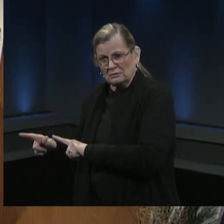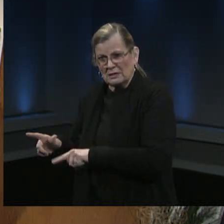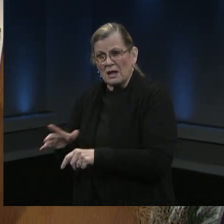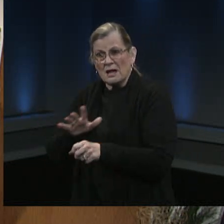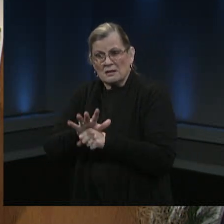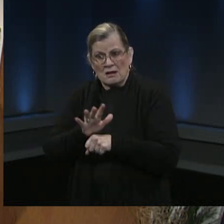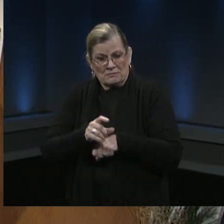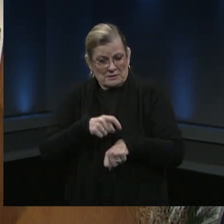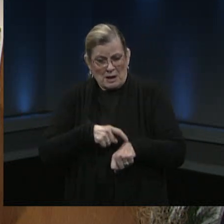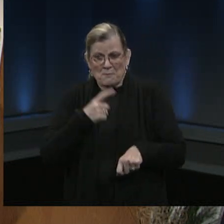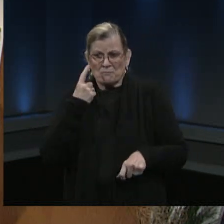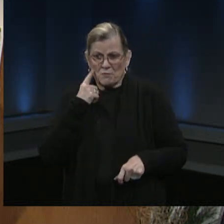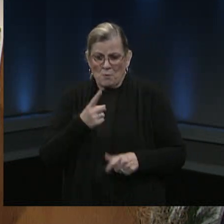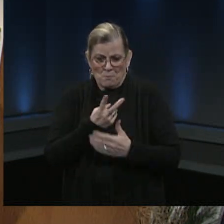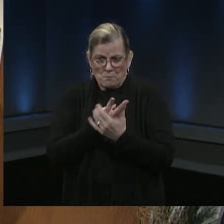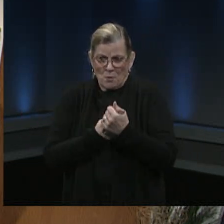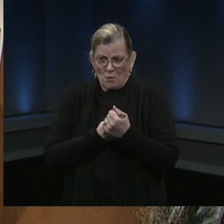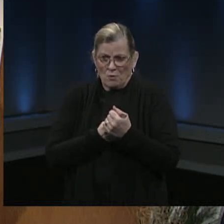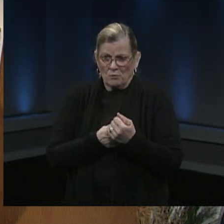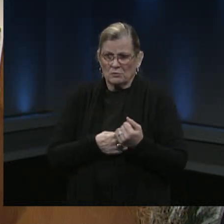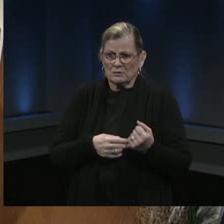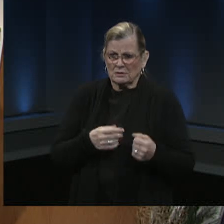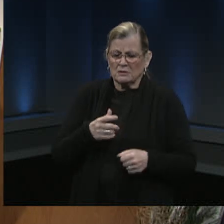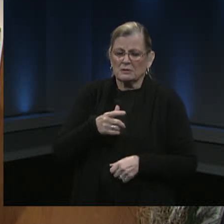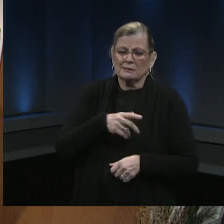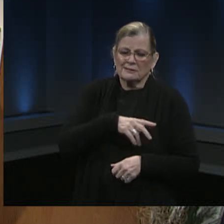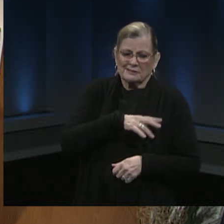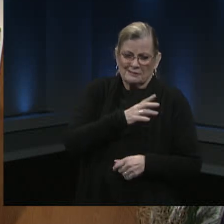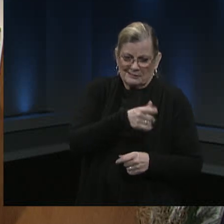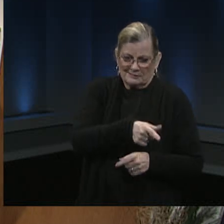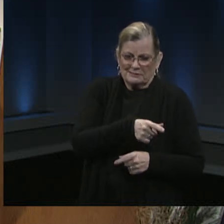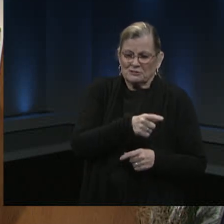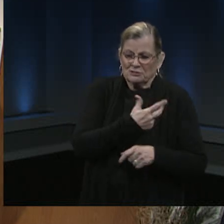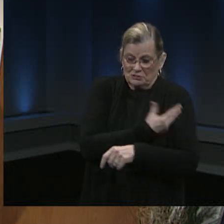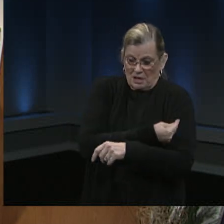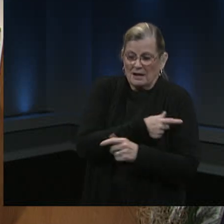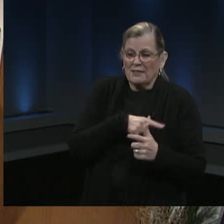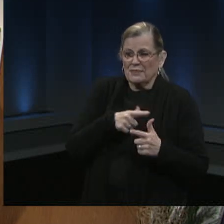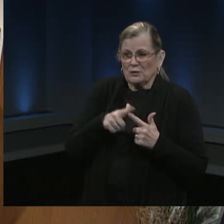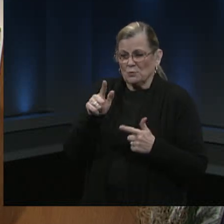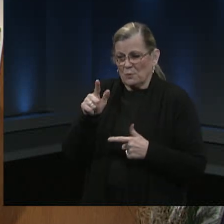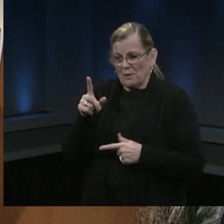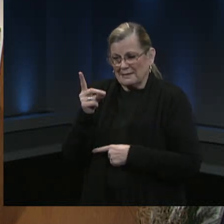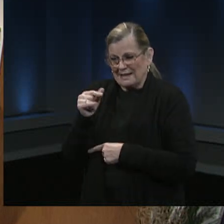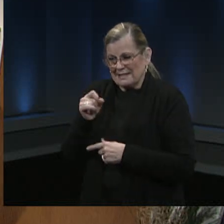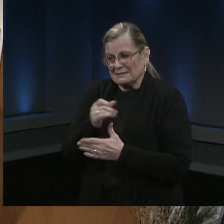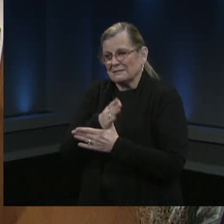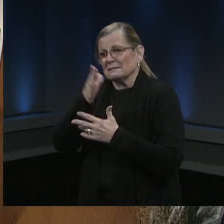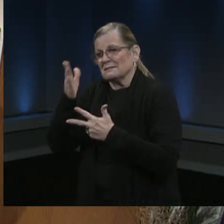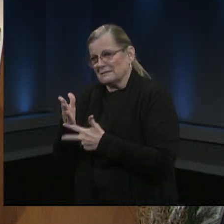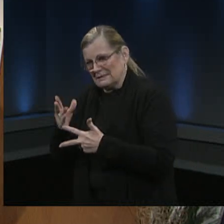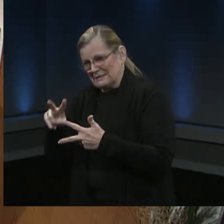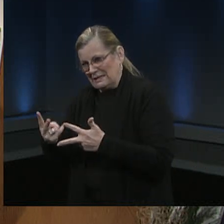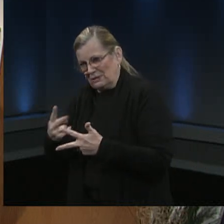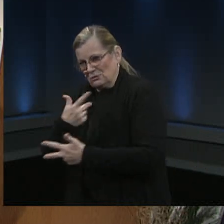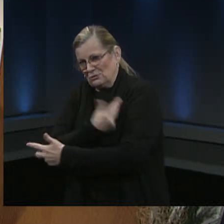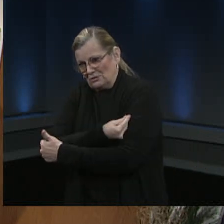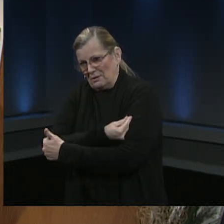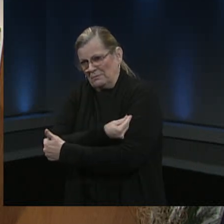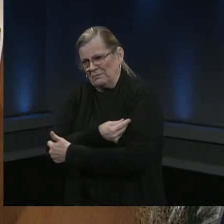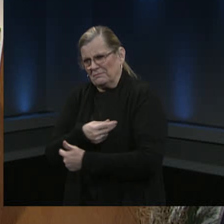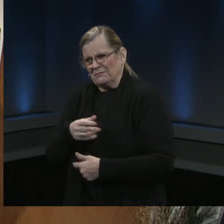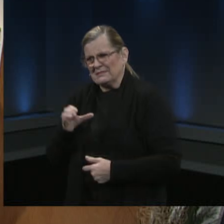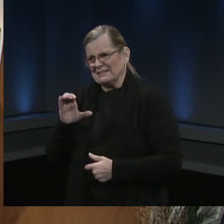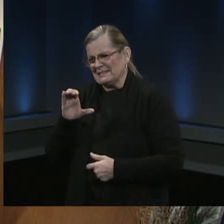the 21-day period in between each dose and then also, according to the CDC, we need